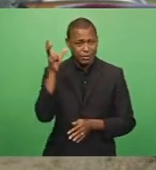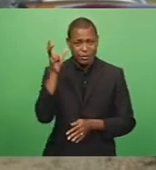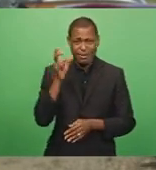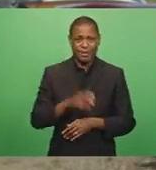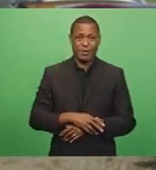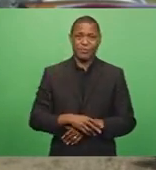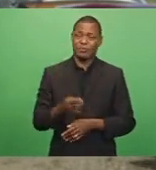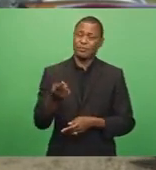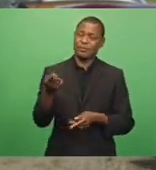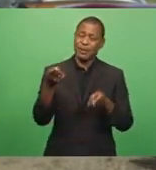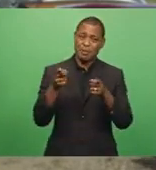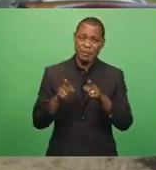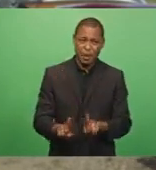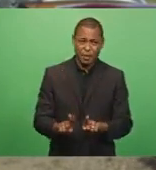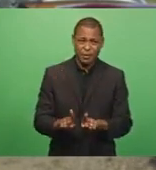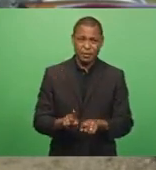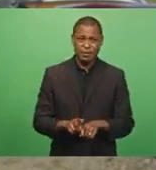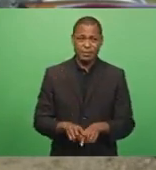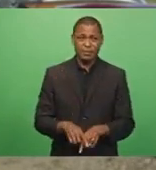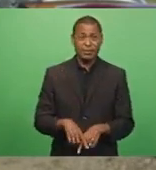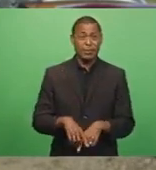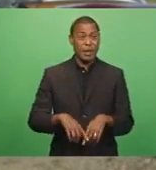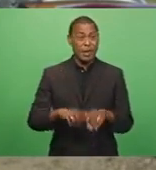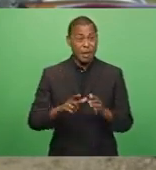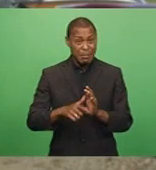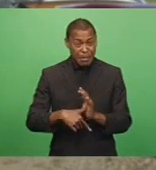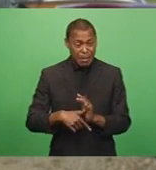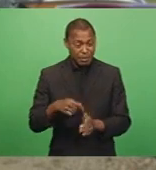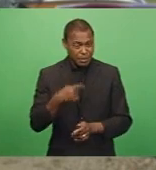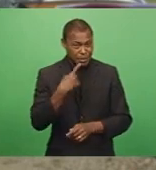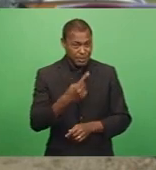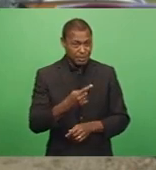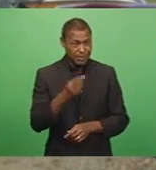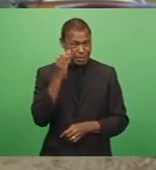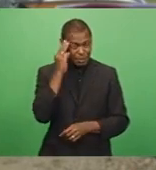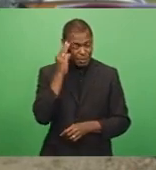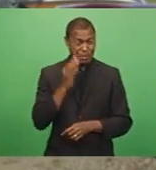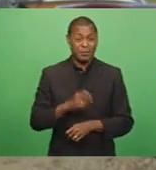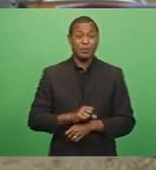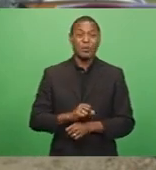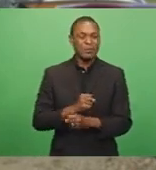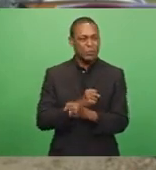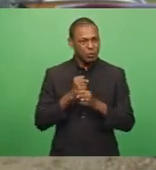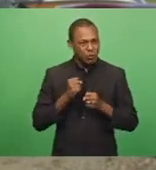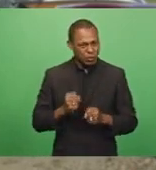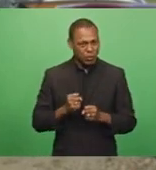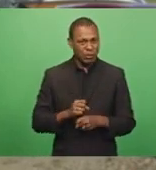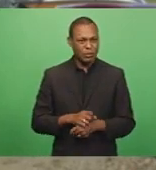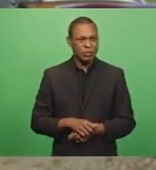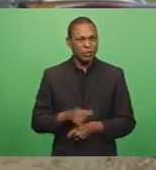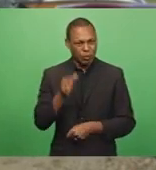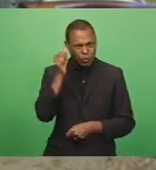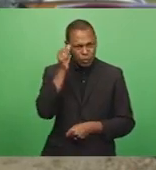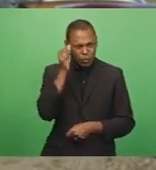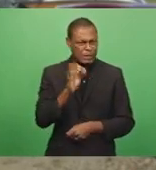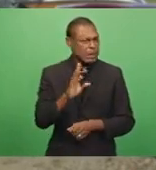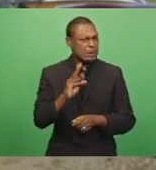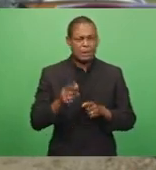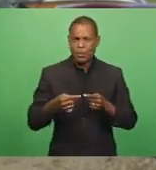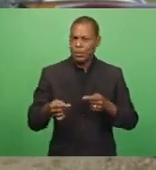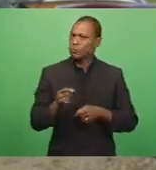my brother-in-law told me that you're to have to be strong, we want to tell you something about Faiz Ali, I got to know that there's something wrong.